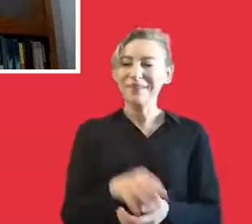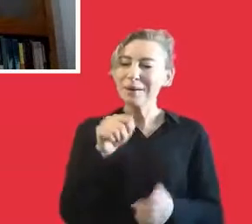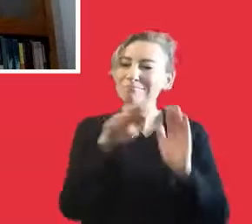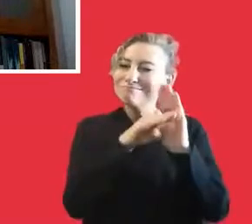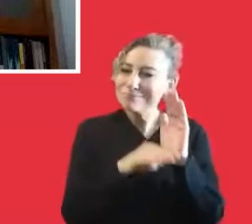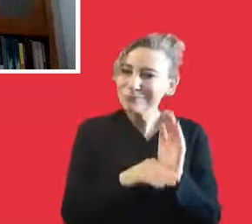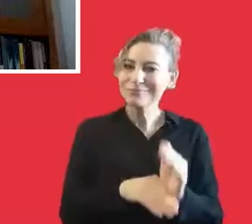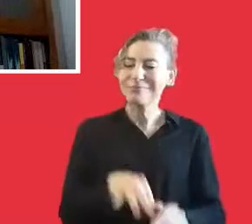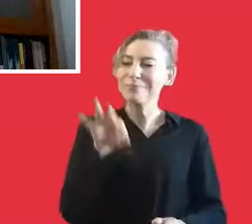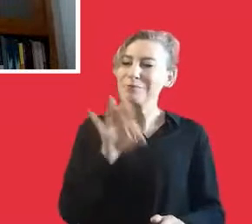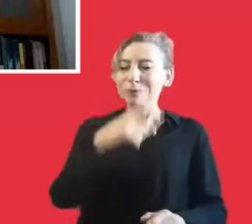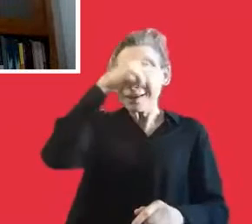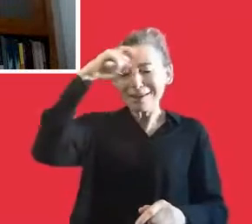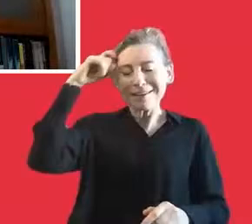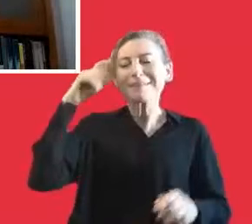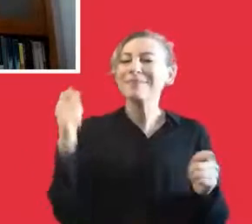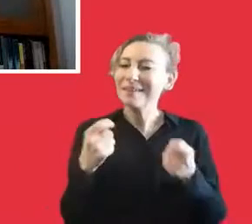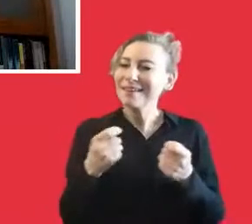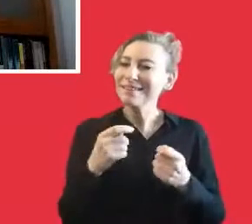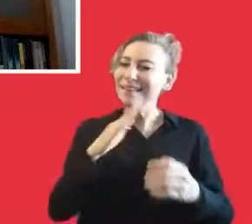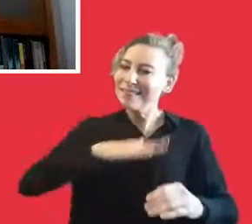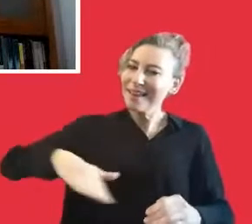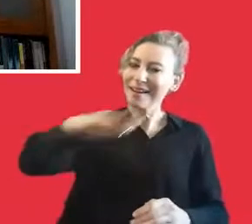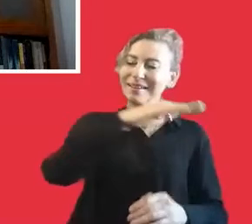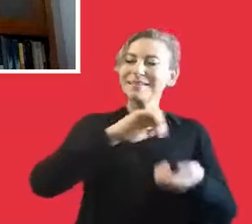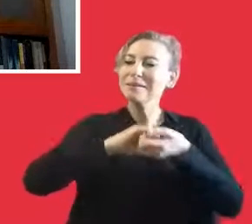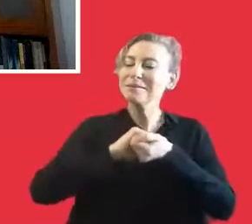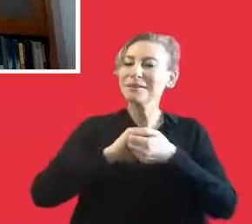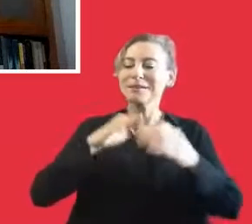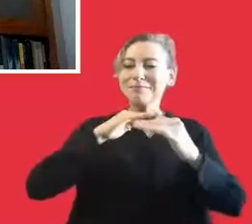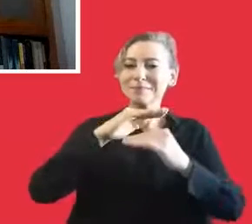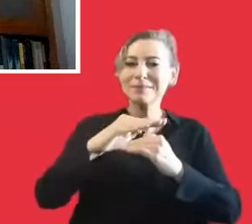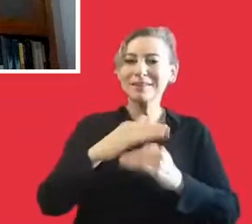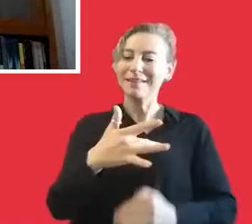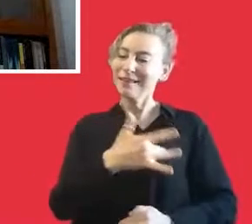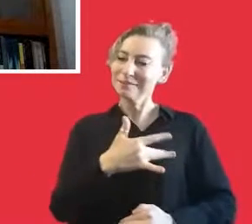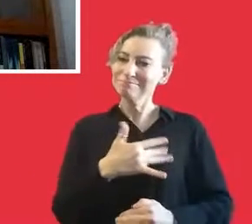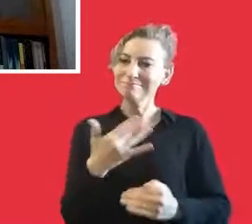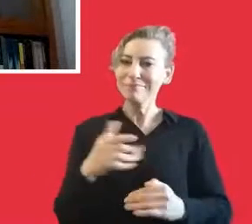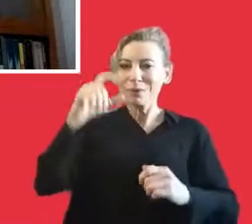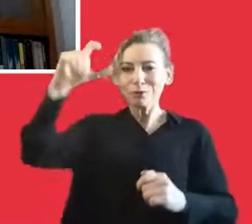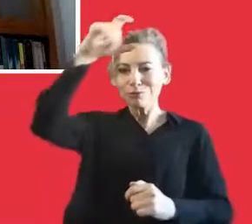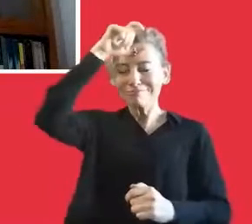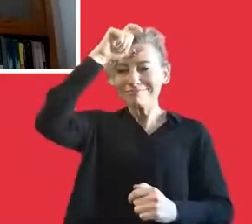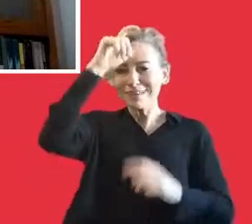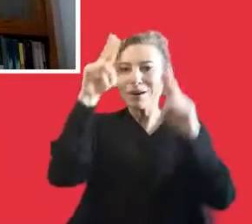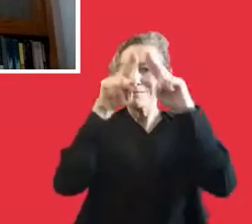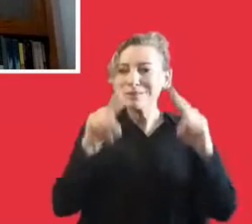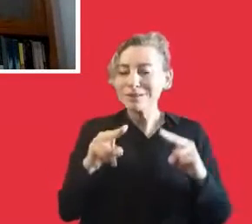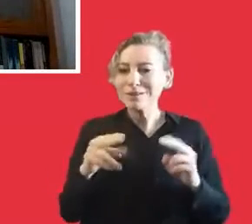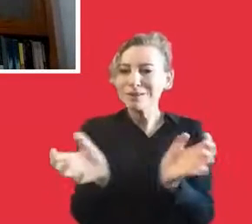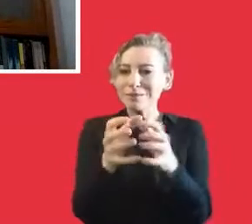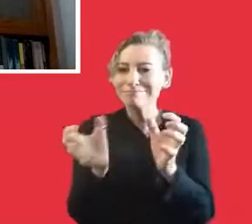And of course, I would like to thank all the committee and United Nations Volunteers Committee,